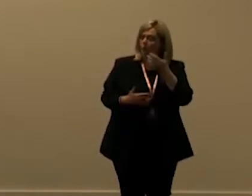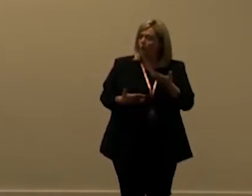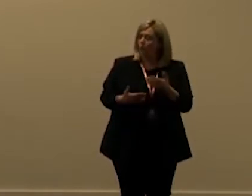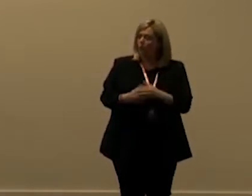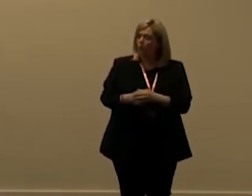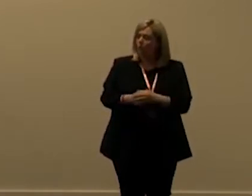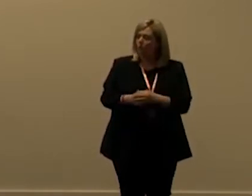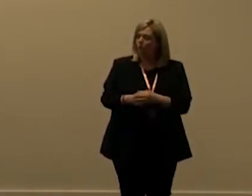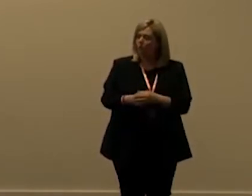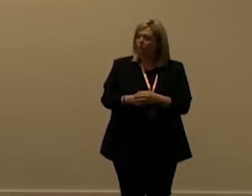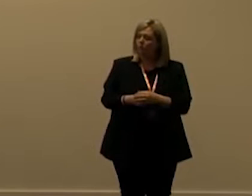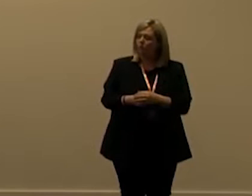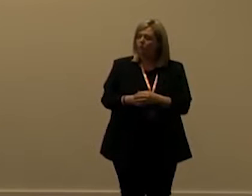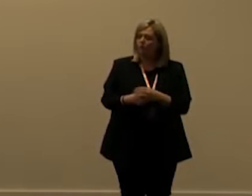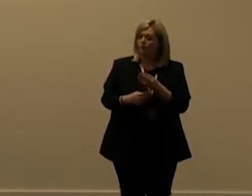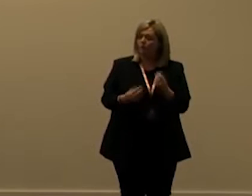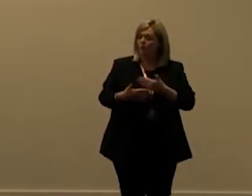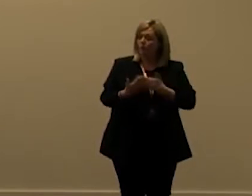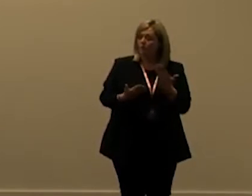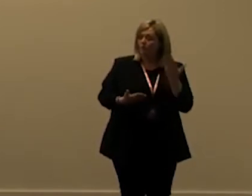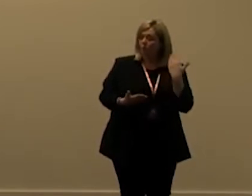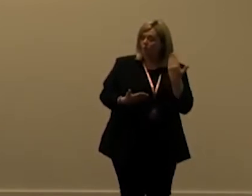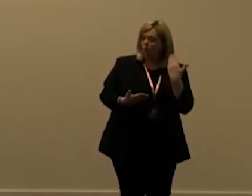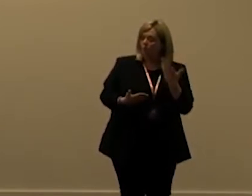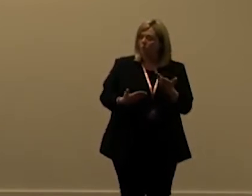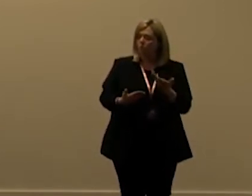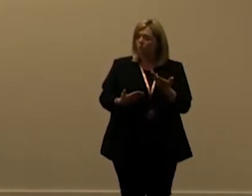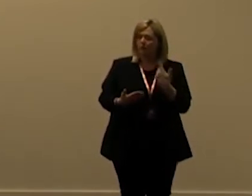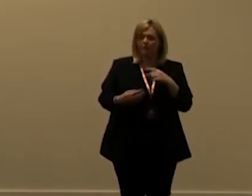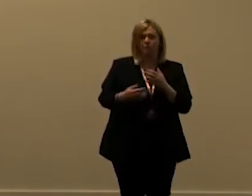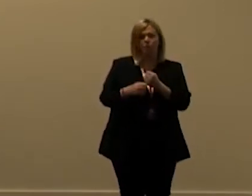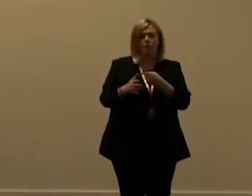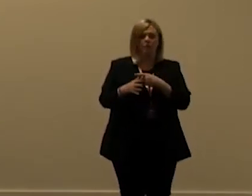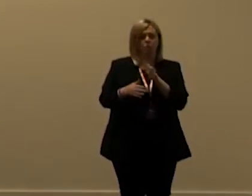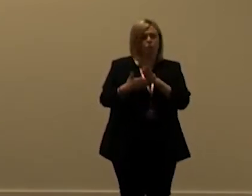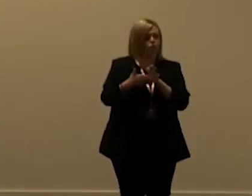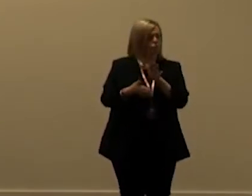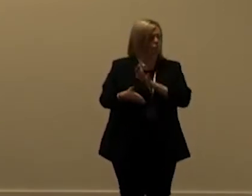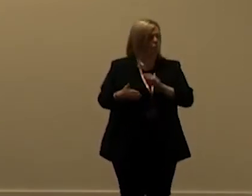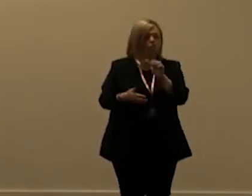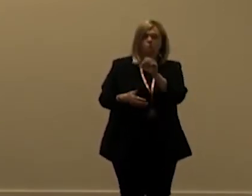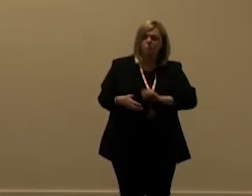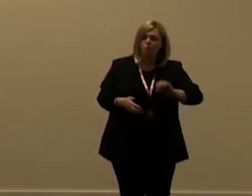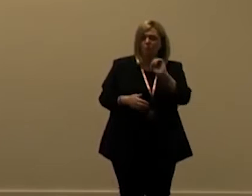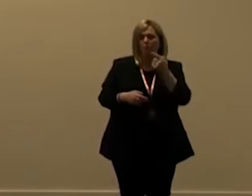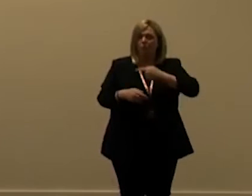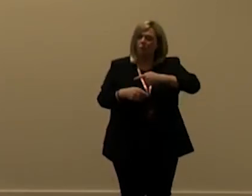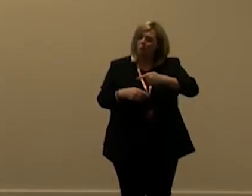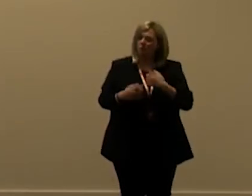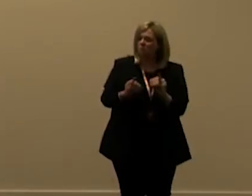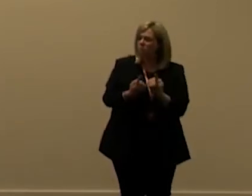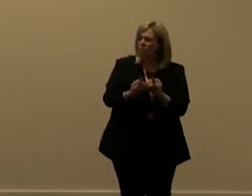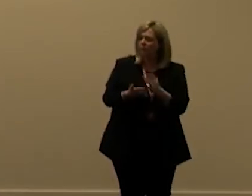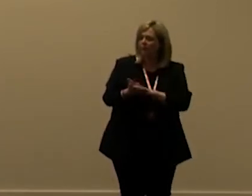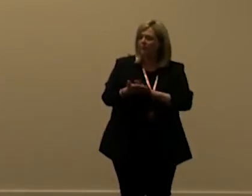like a few few days ago so it's probably been ga at least here in europe for about a week maybe so